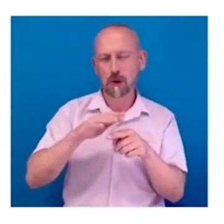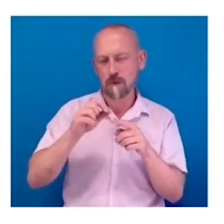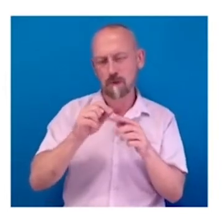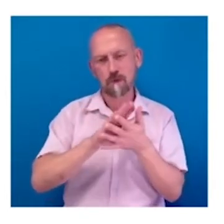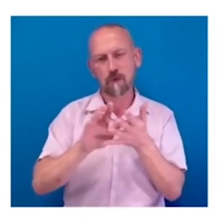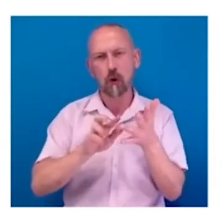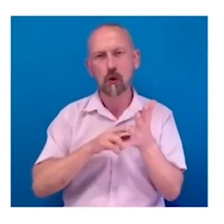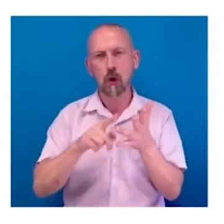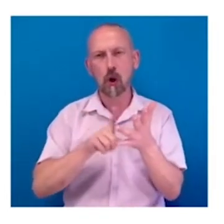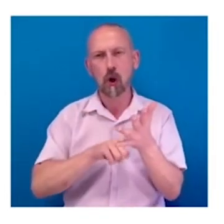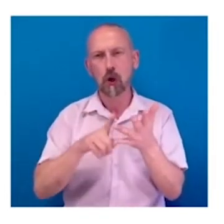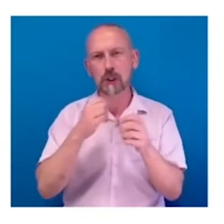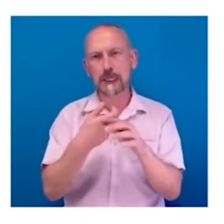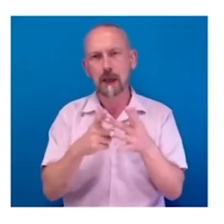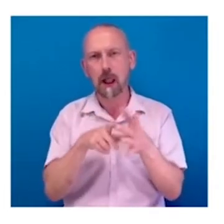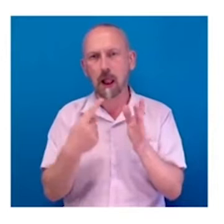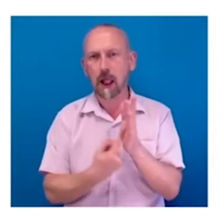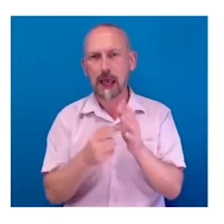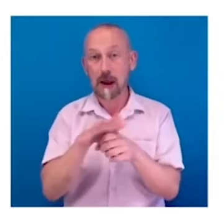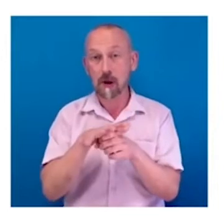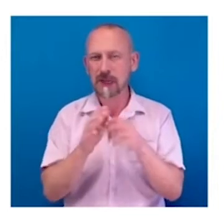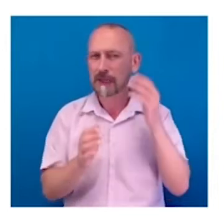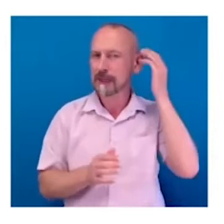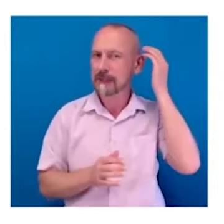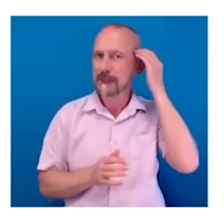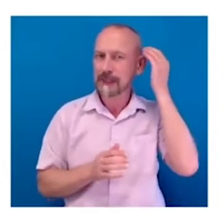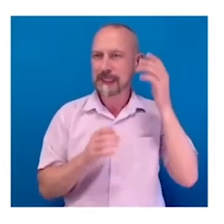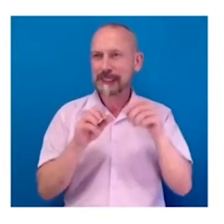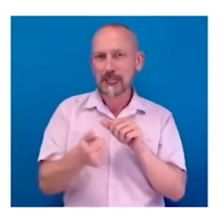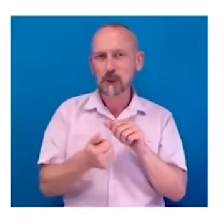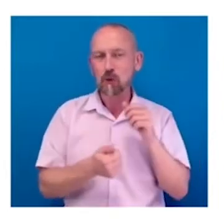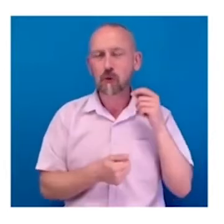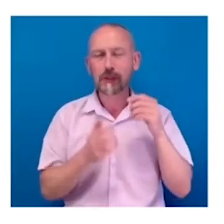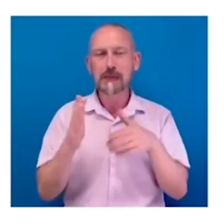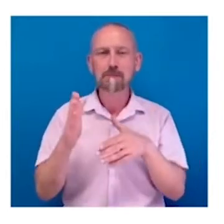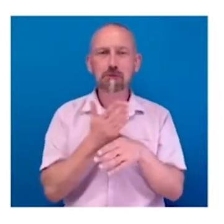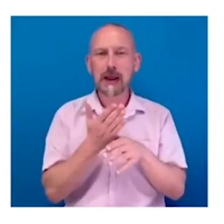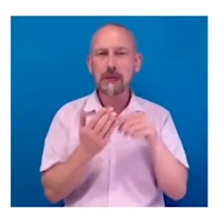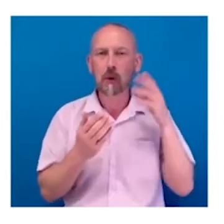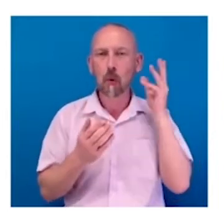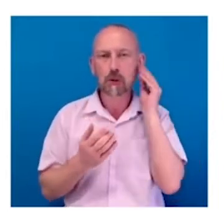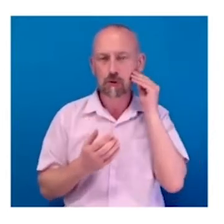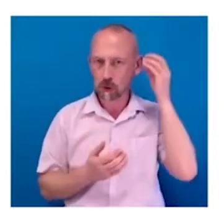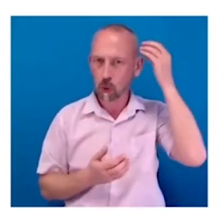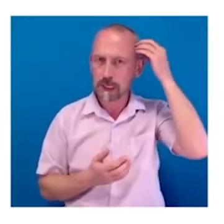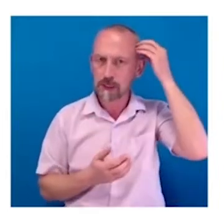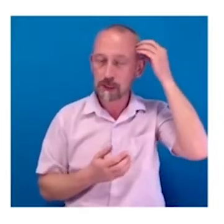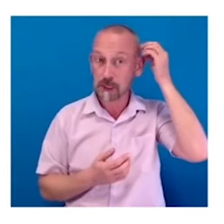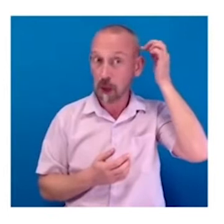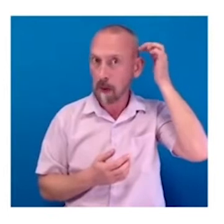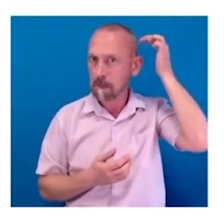which sits right next to the primary auditory cortex and just above the visual word form area.